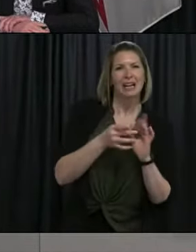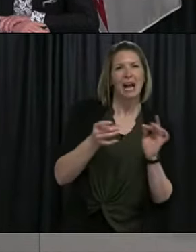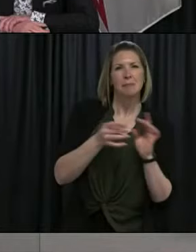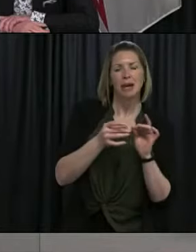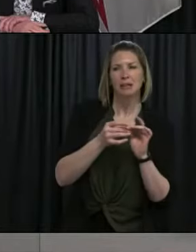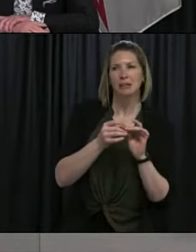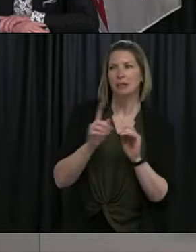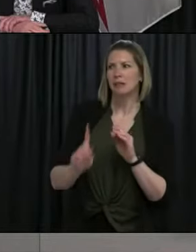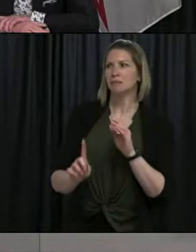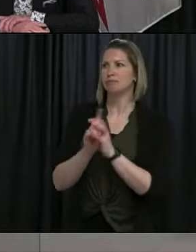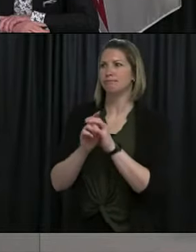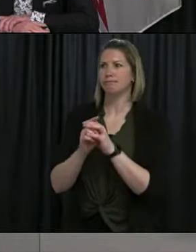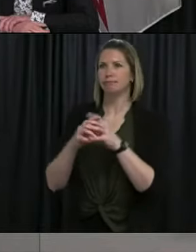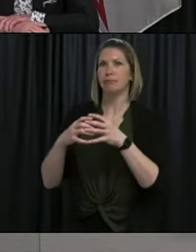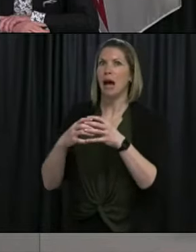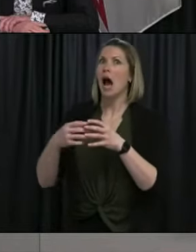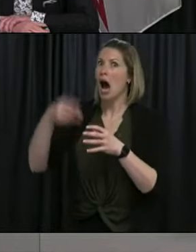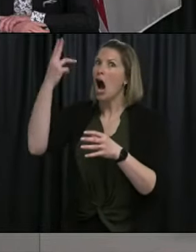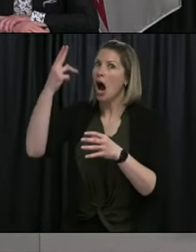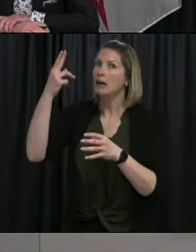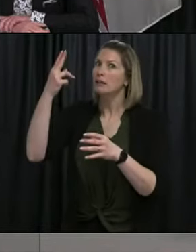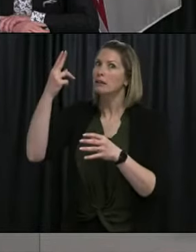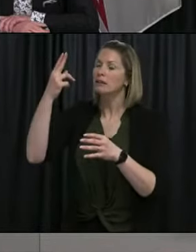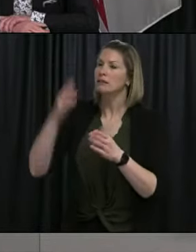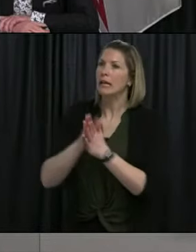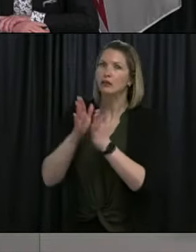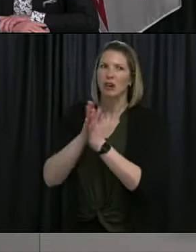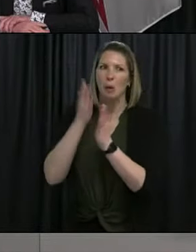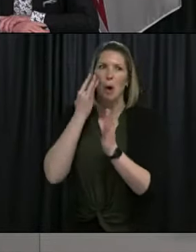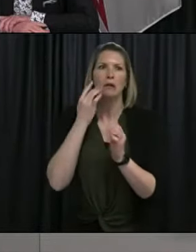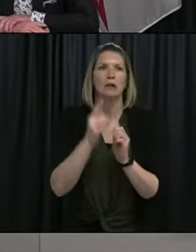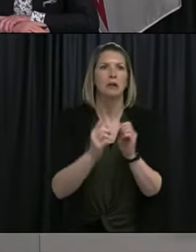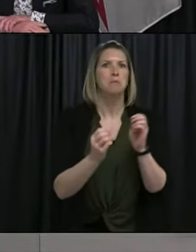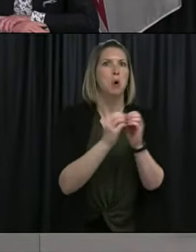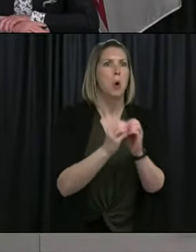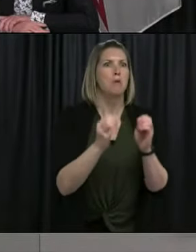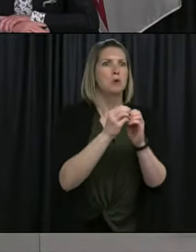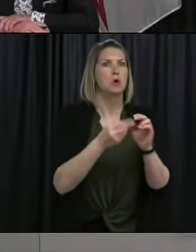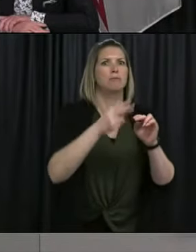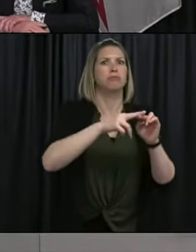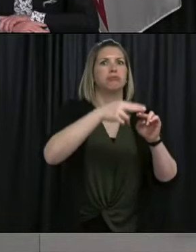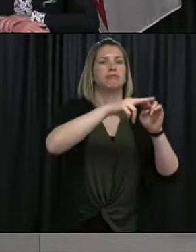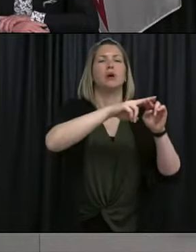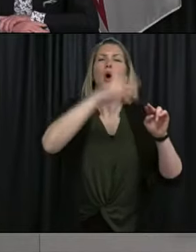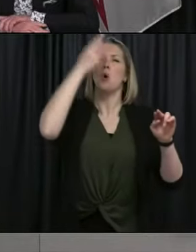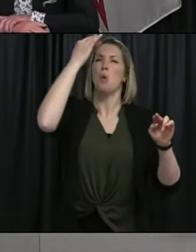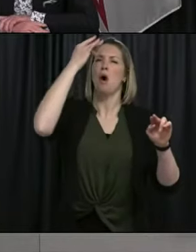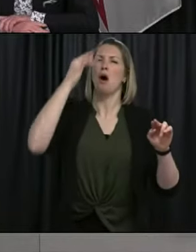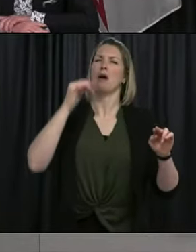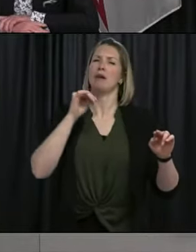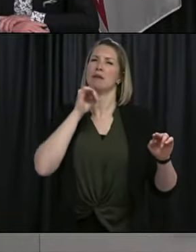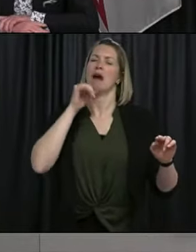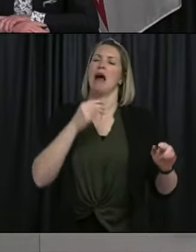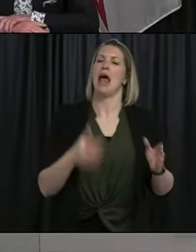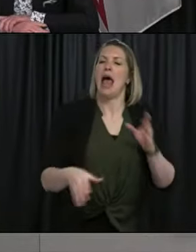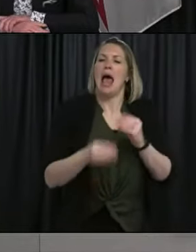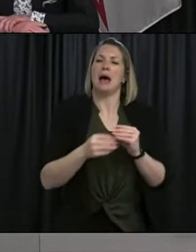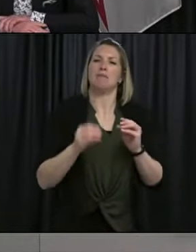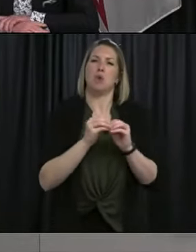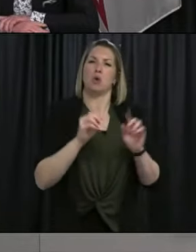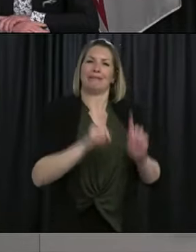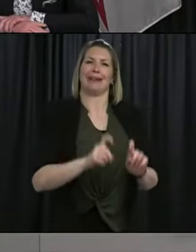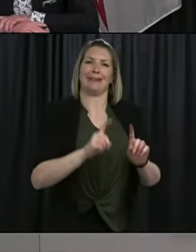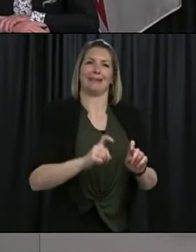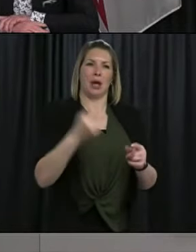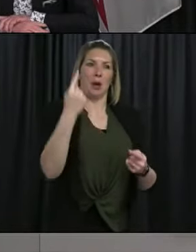additional border measures, whether it be hotel quarantines like New Brunswick or additional testing like PEI, in order to reduce